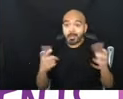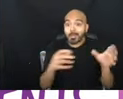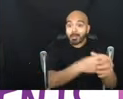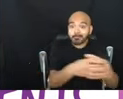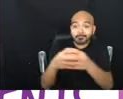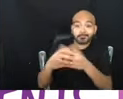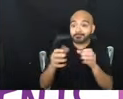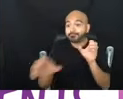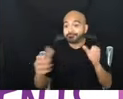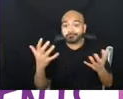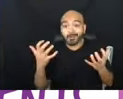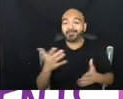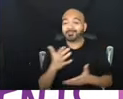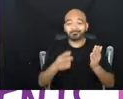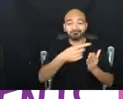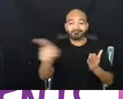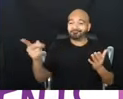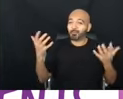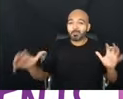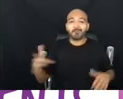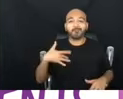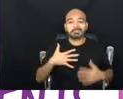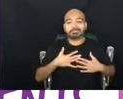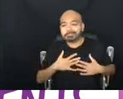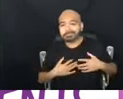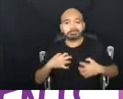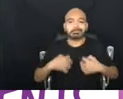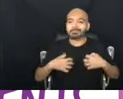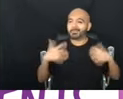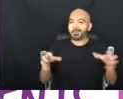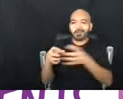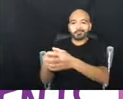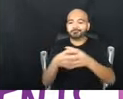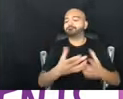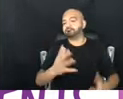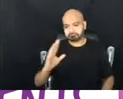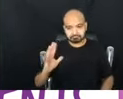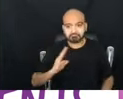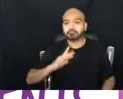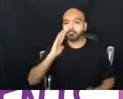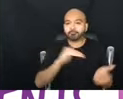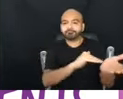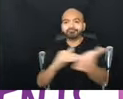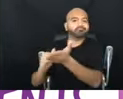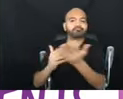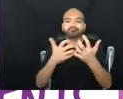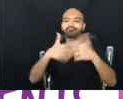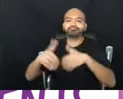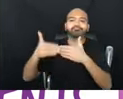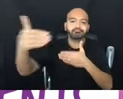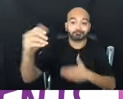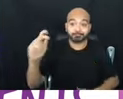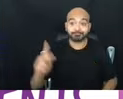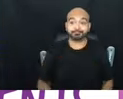Some of you may not be in a position where you can be in a smaller group and we'll see how to work that out as we move